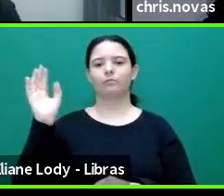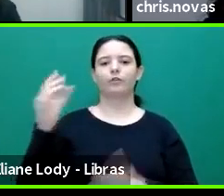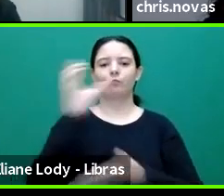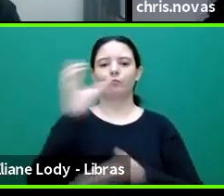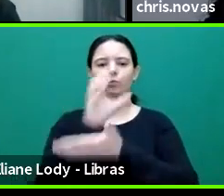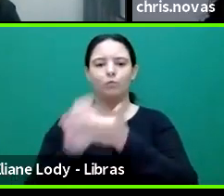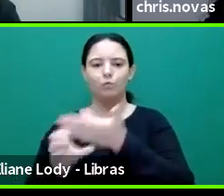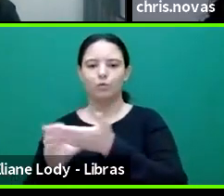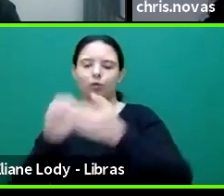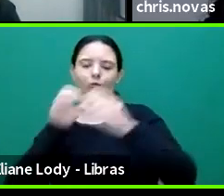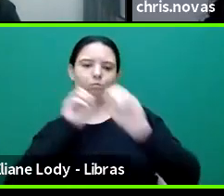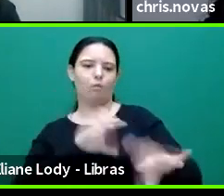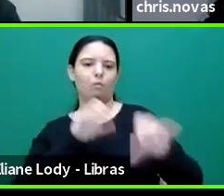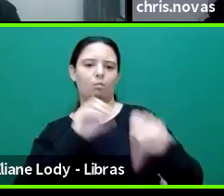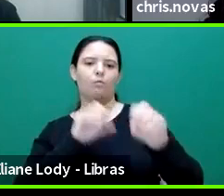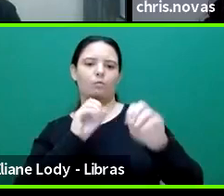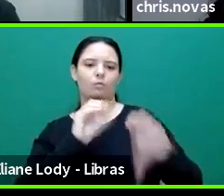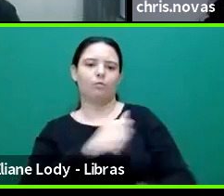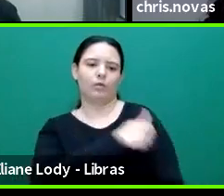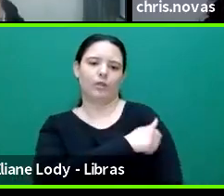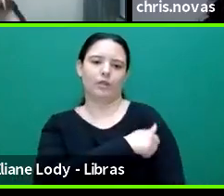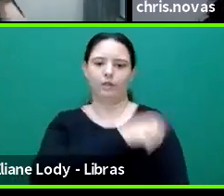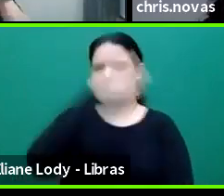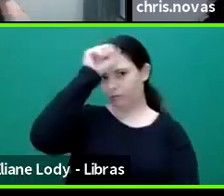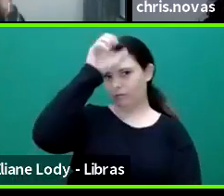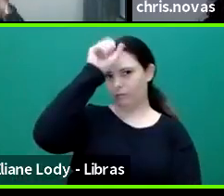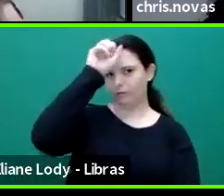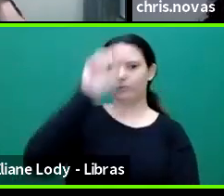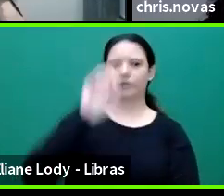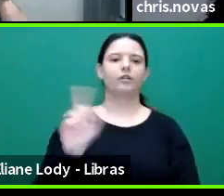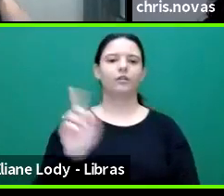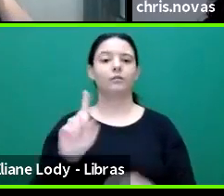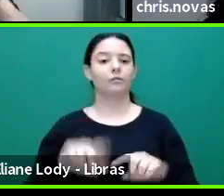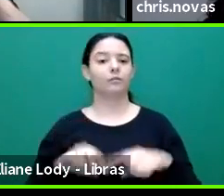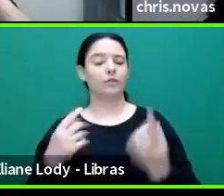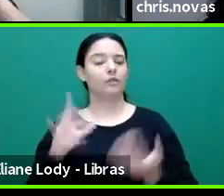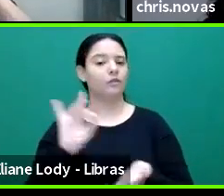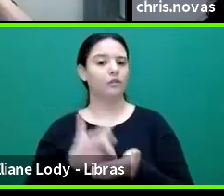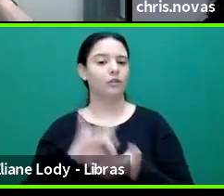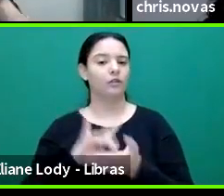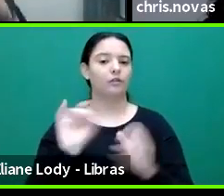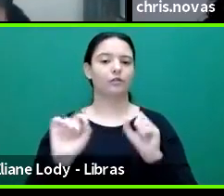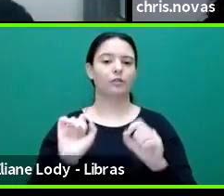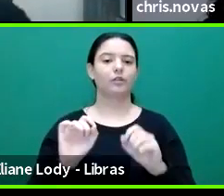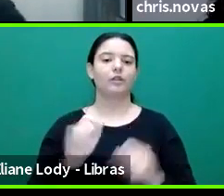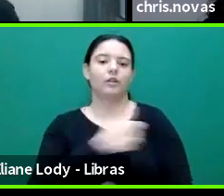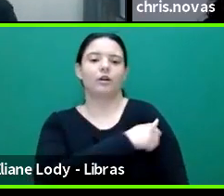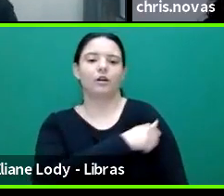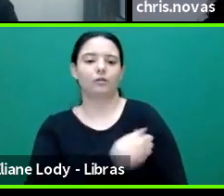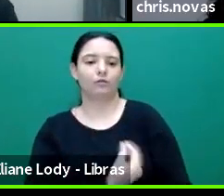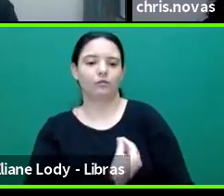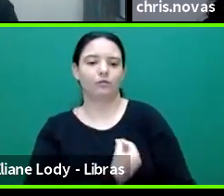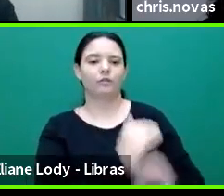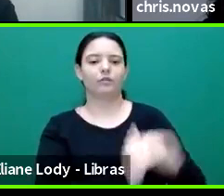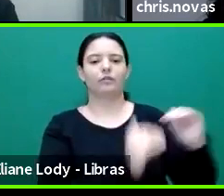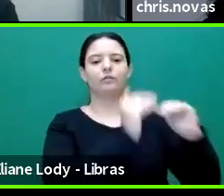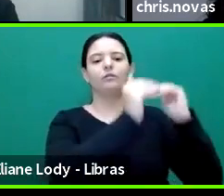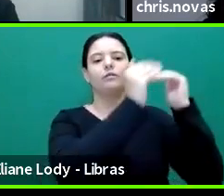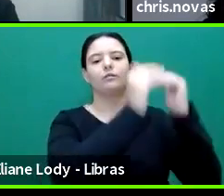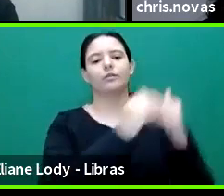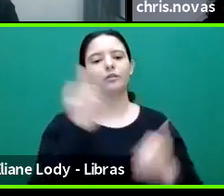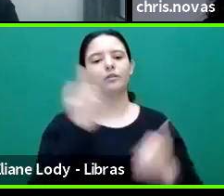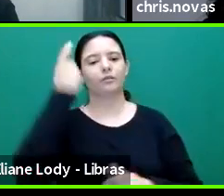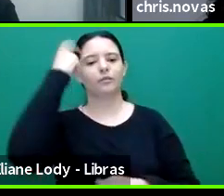-inquiry and co-development based in students' lives. And, and, and their interests and their orientations